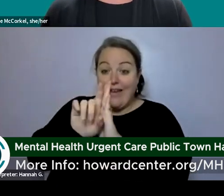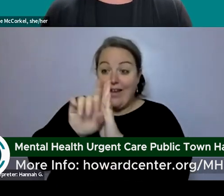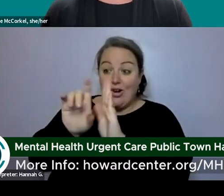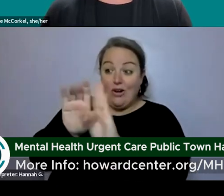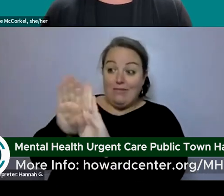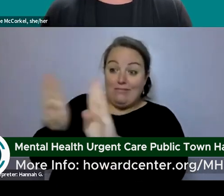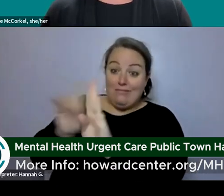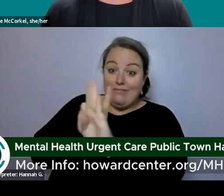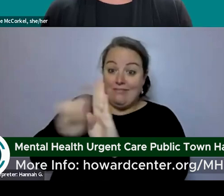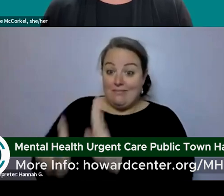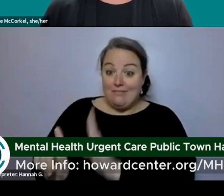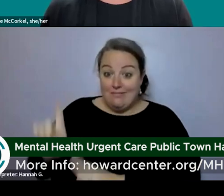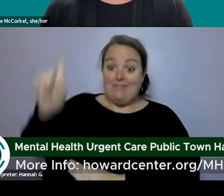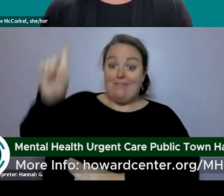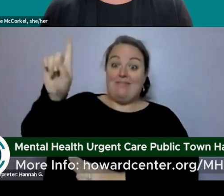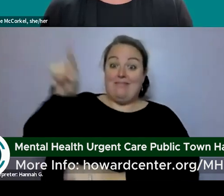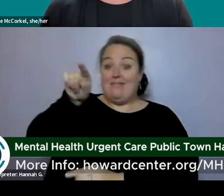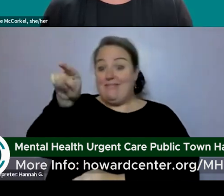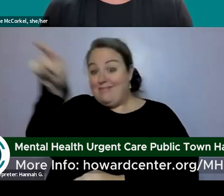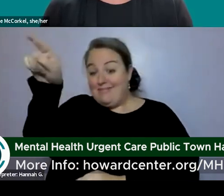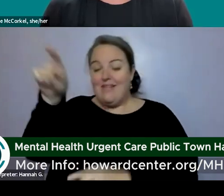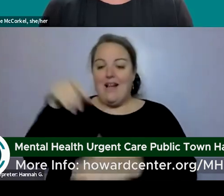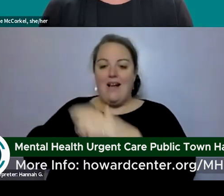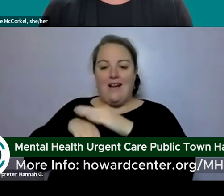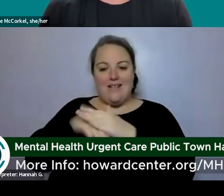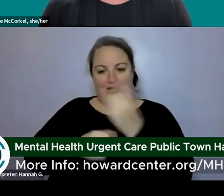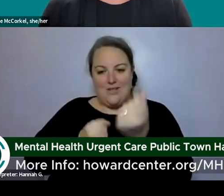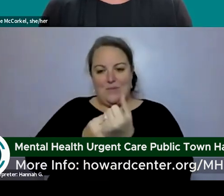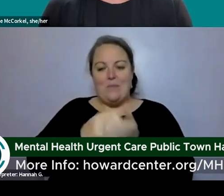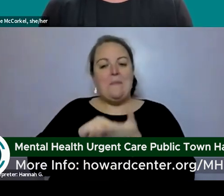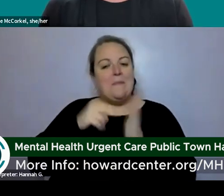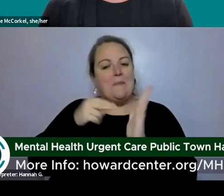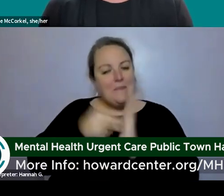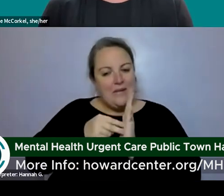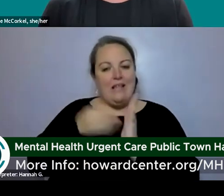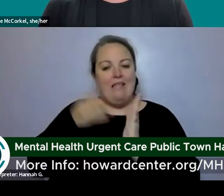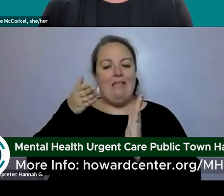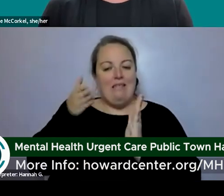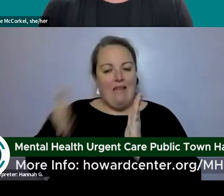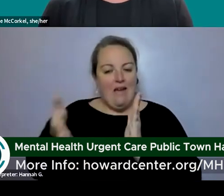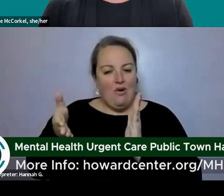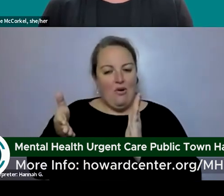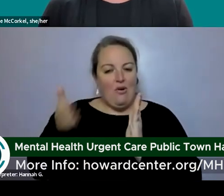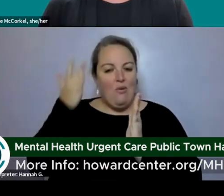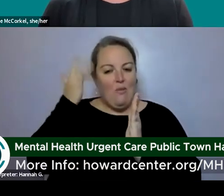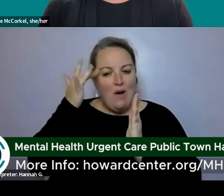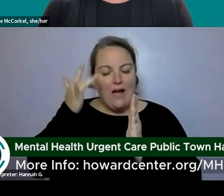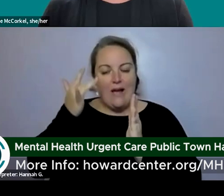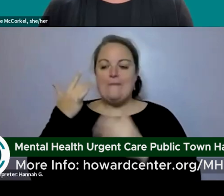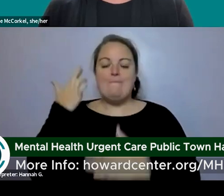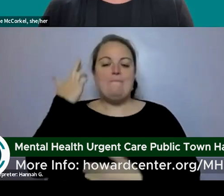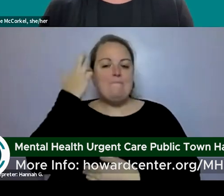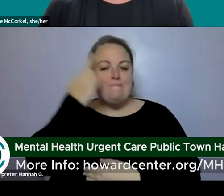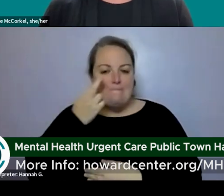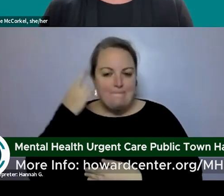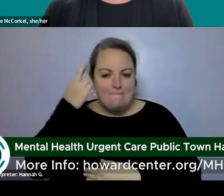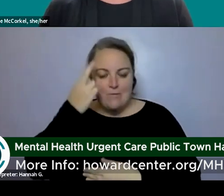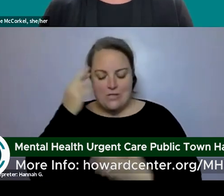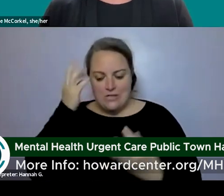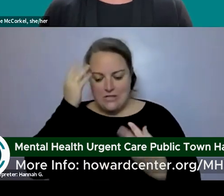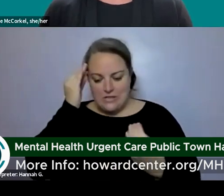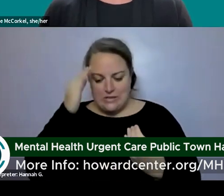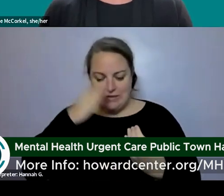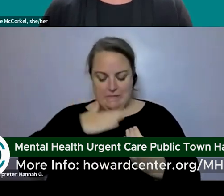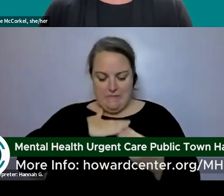care to access support which means that they're there for some reason to think about how their